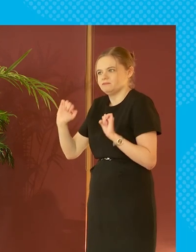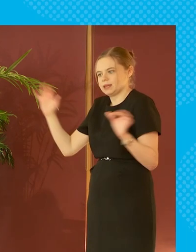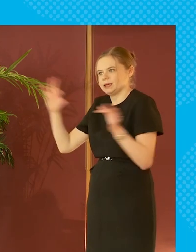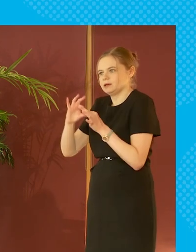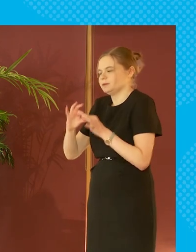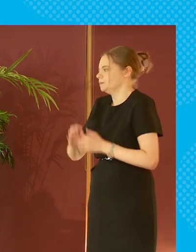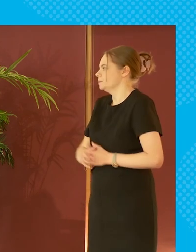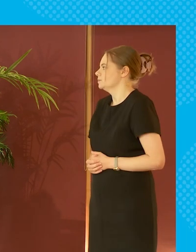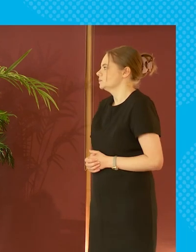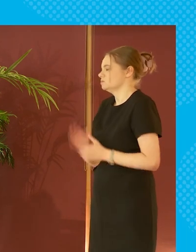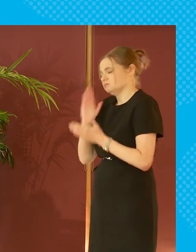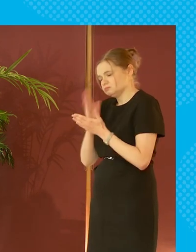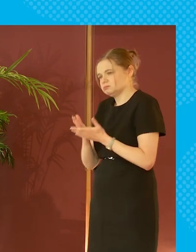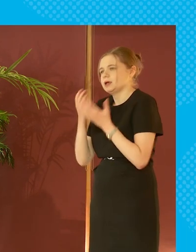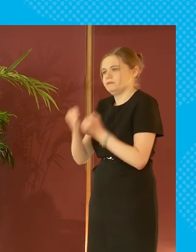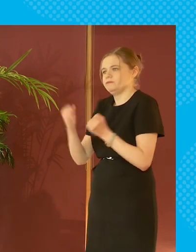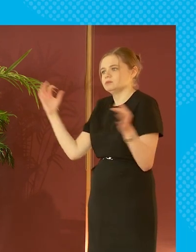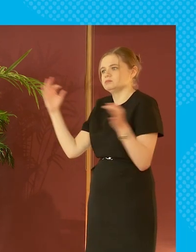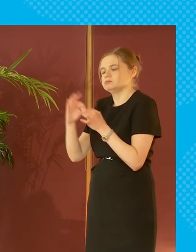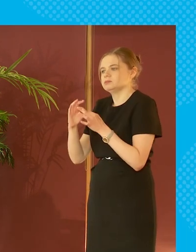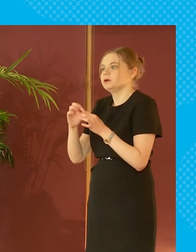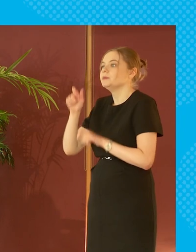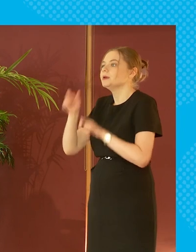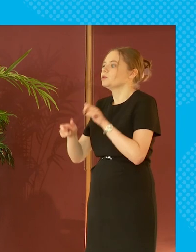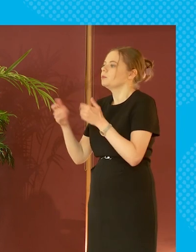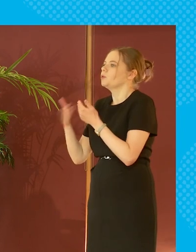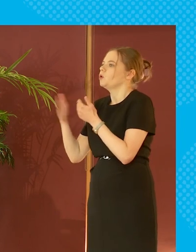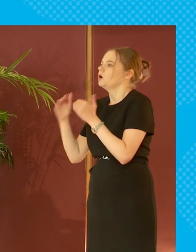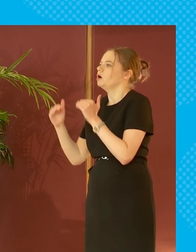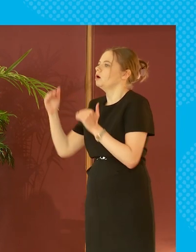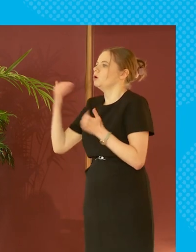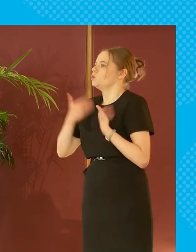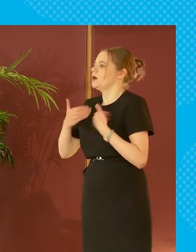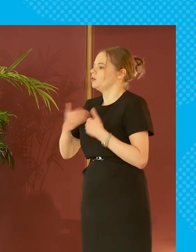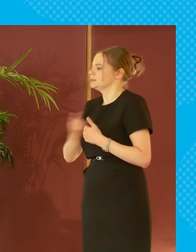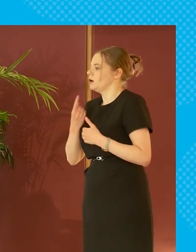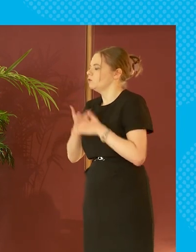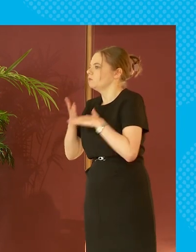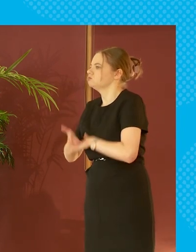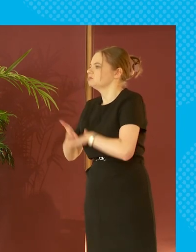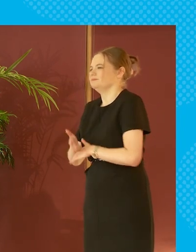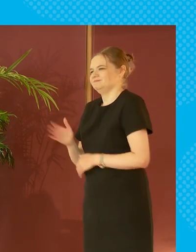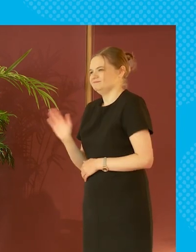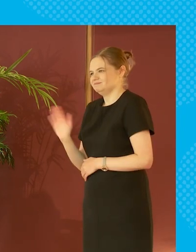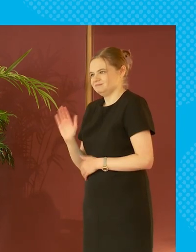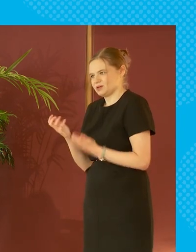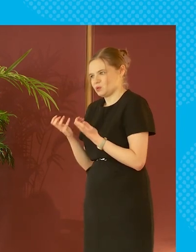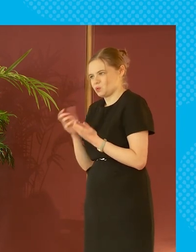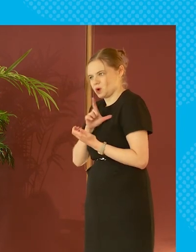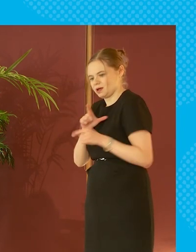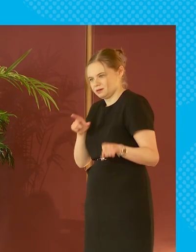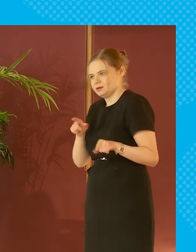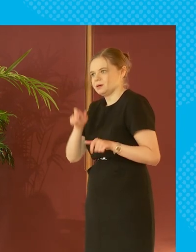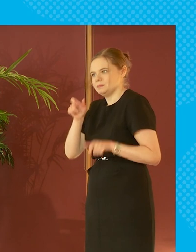inequality so these things are utterly connected because those people are not getting more wealthy off their own sweat they're getting more wealthy